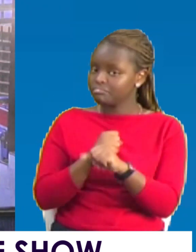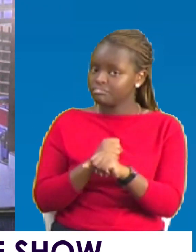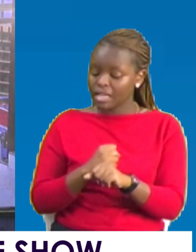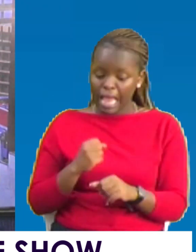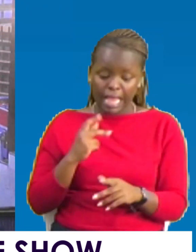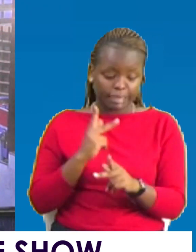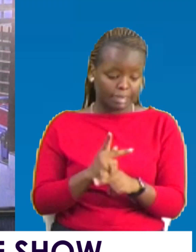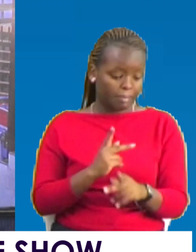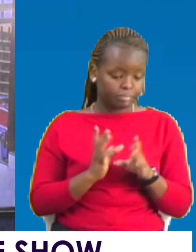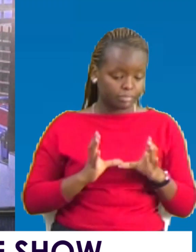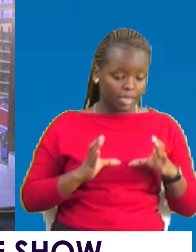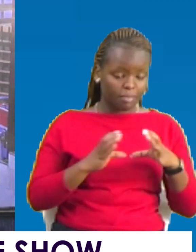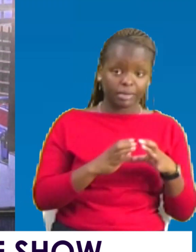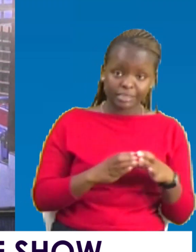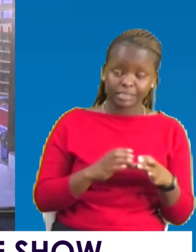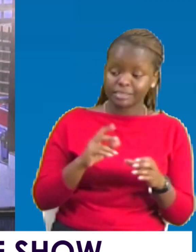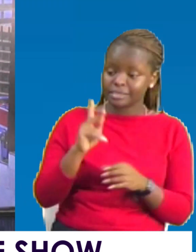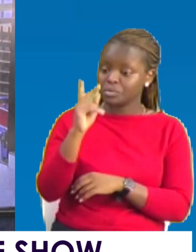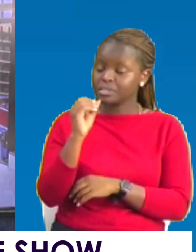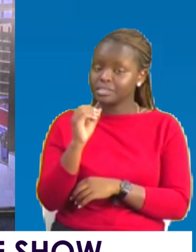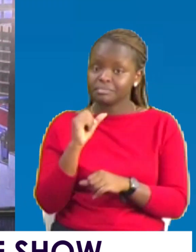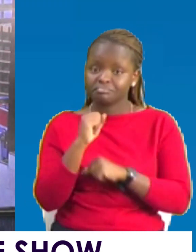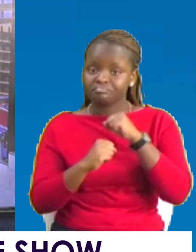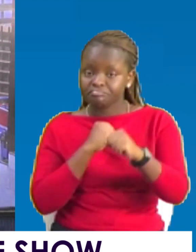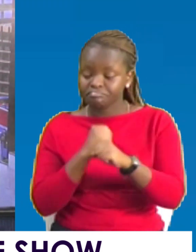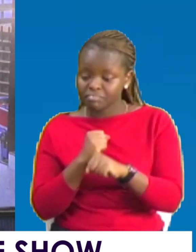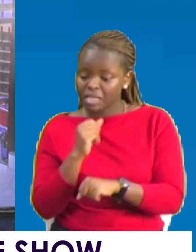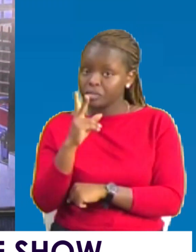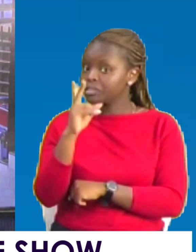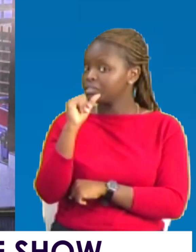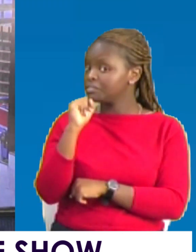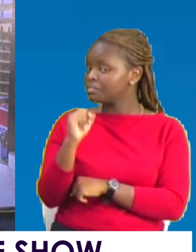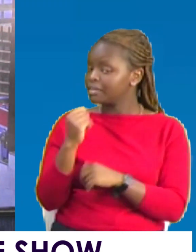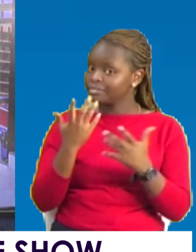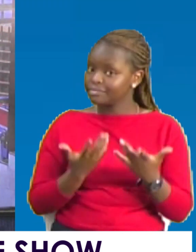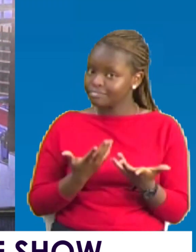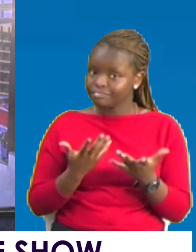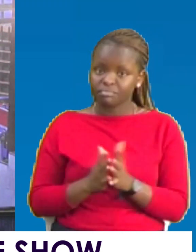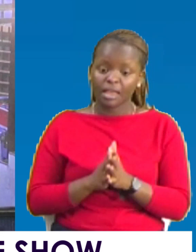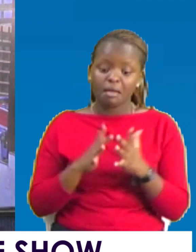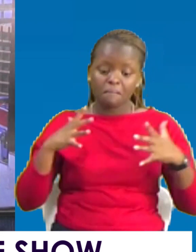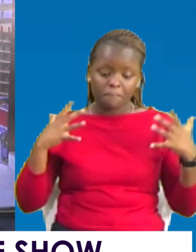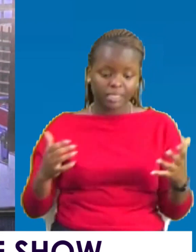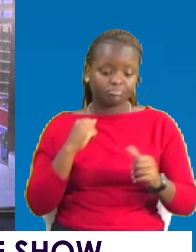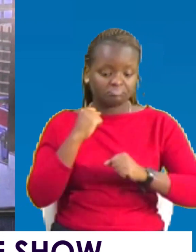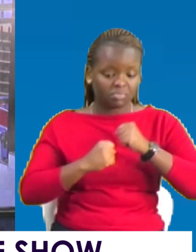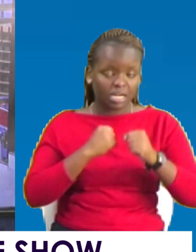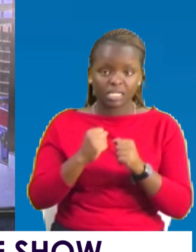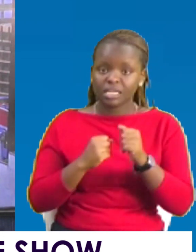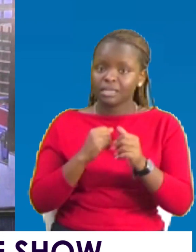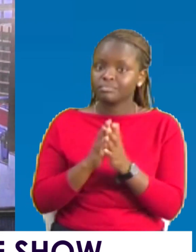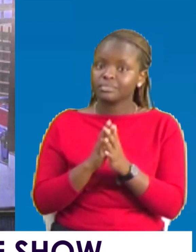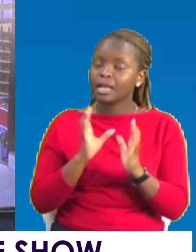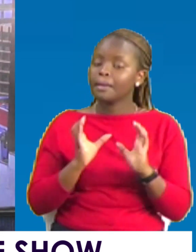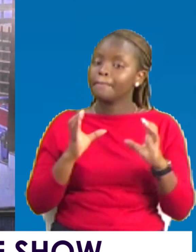companies in place. At 20. At 25. Somebody has already set up a huge running company. That is